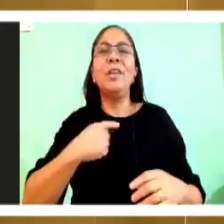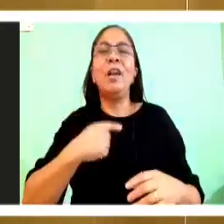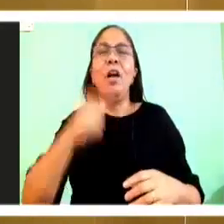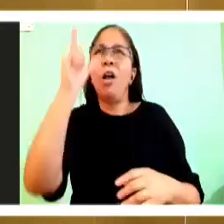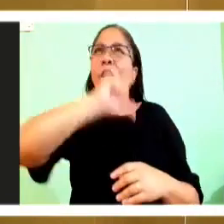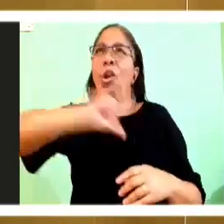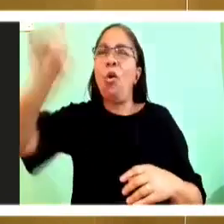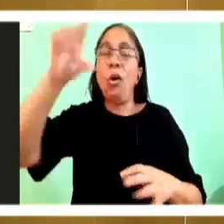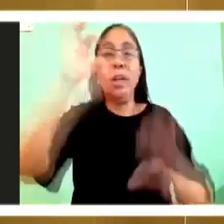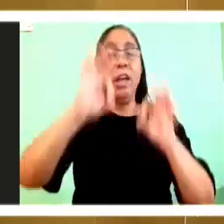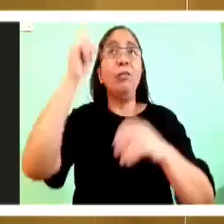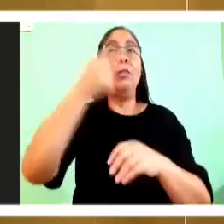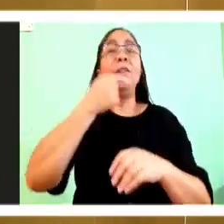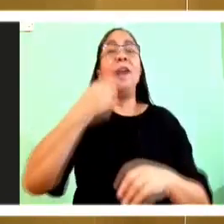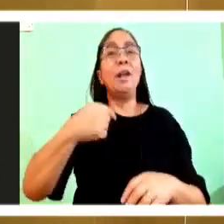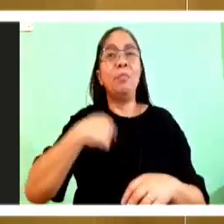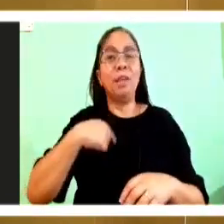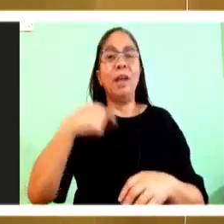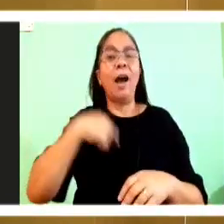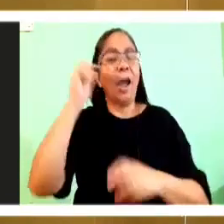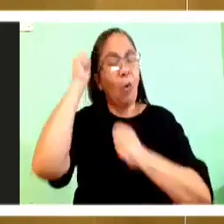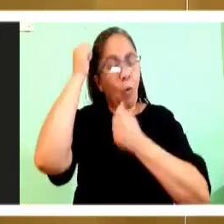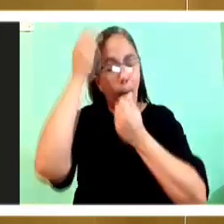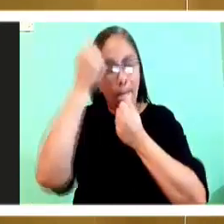say so, I will do it.